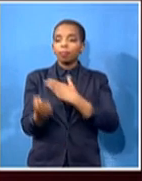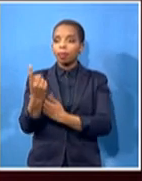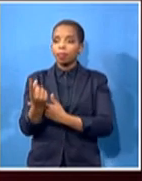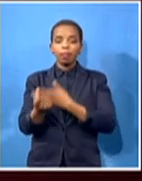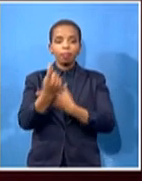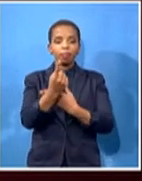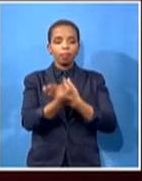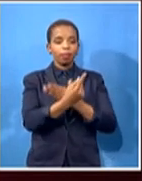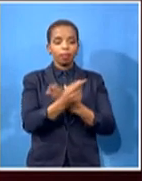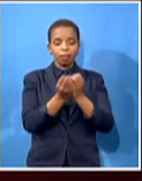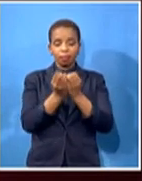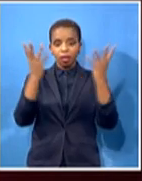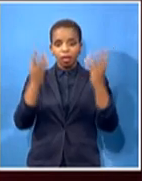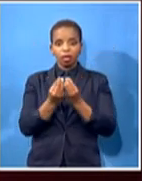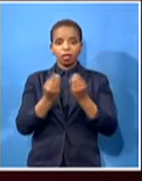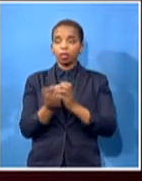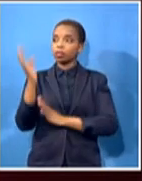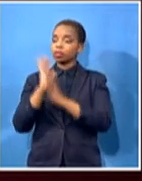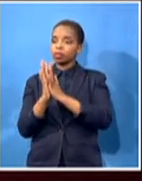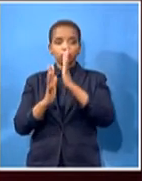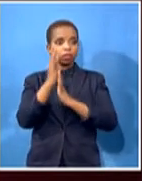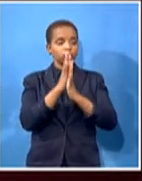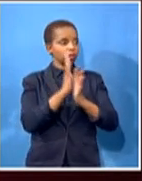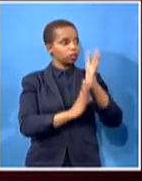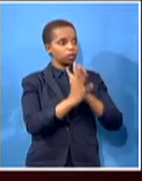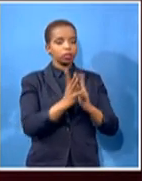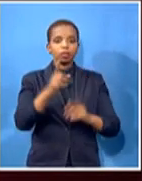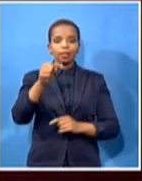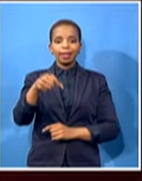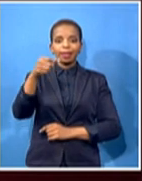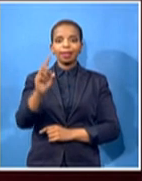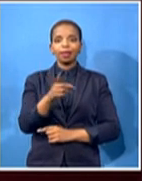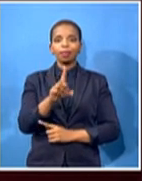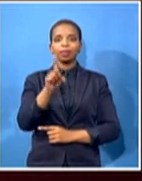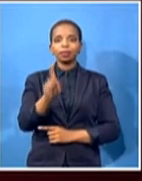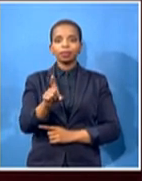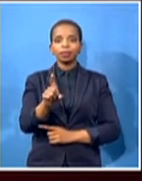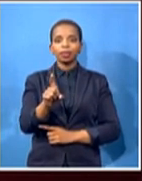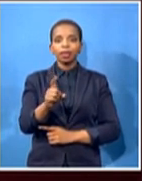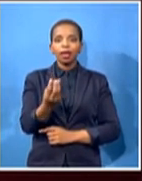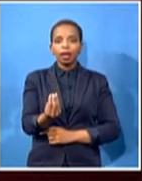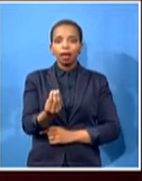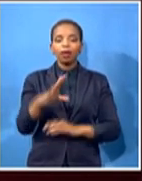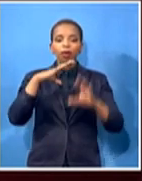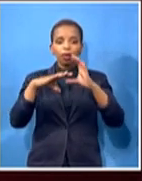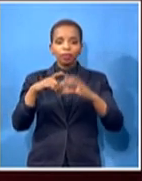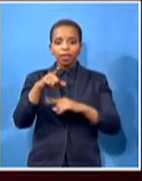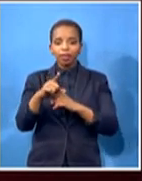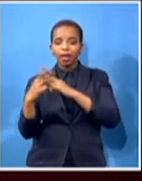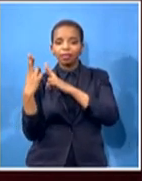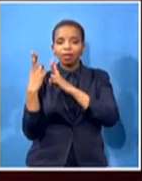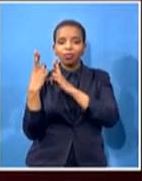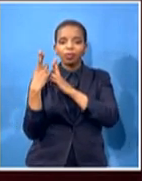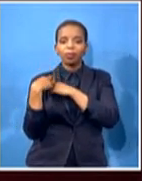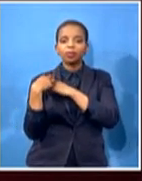the TKK, the Kurdish organization that was responsible. We have lived through the years with the South